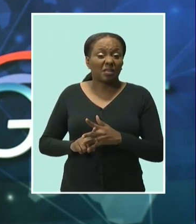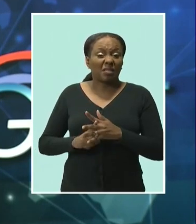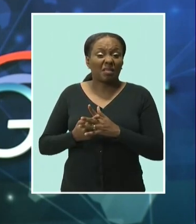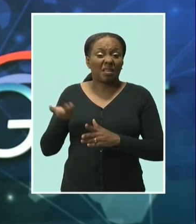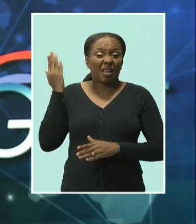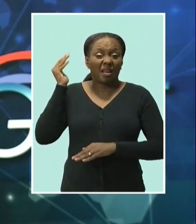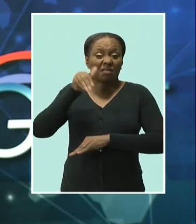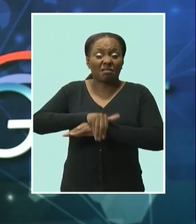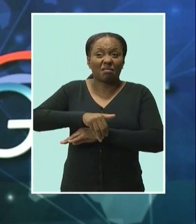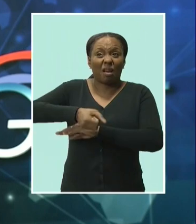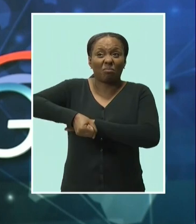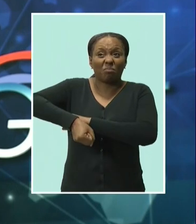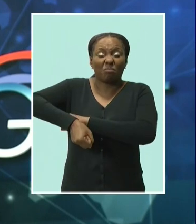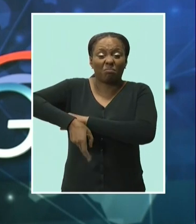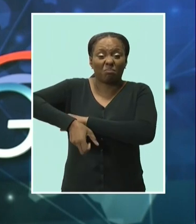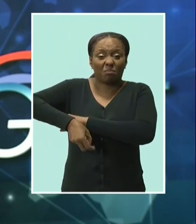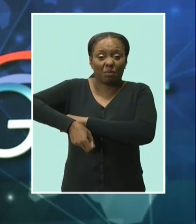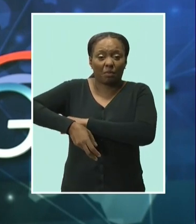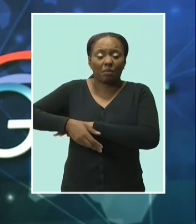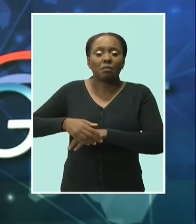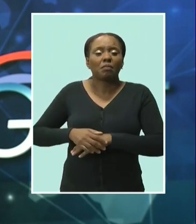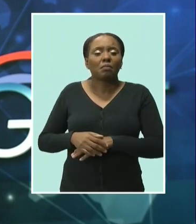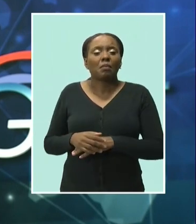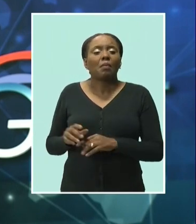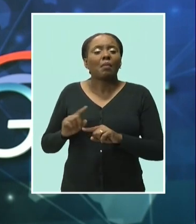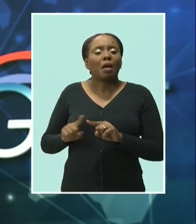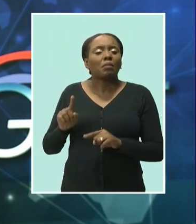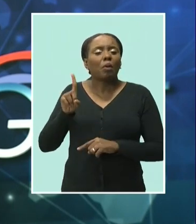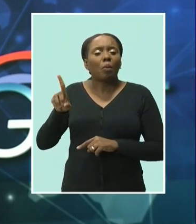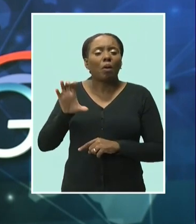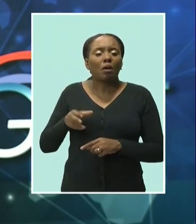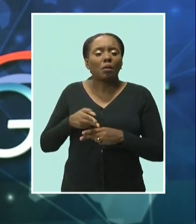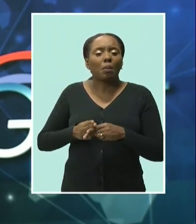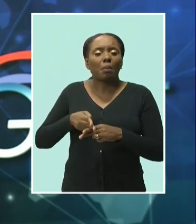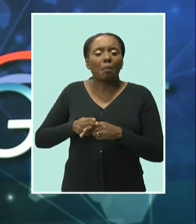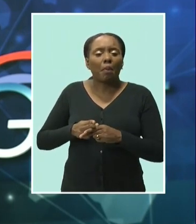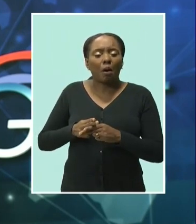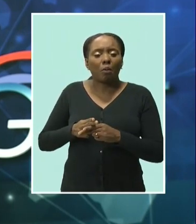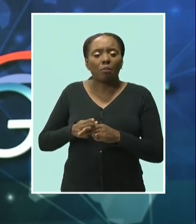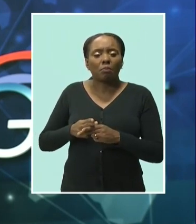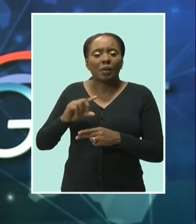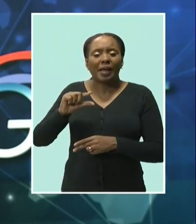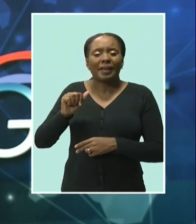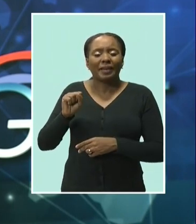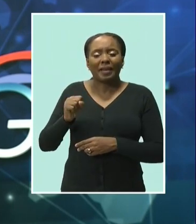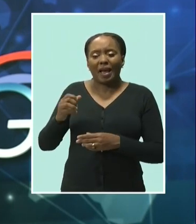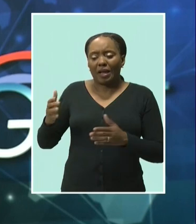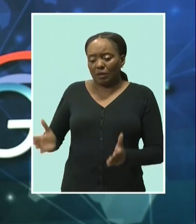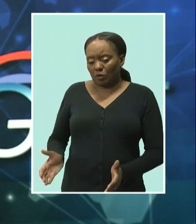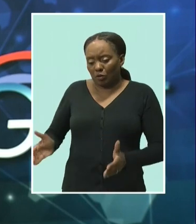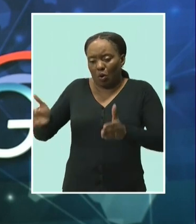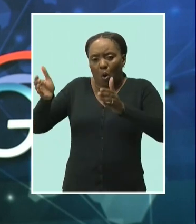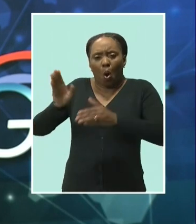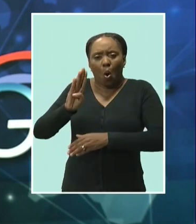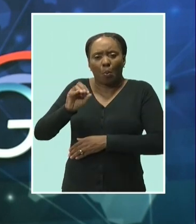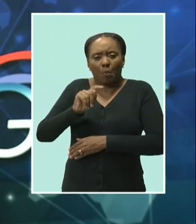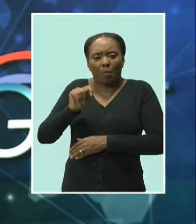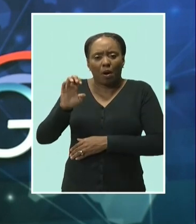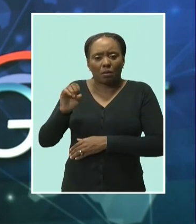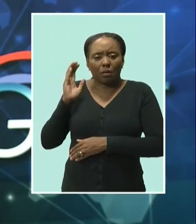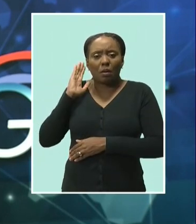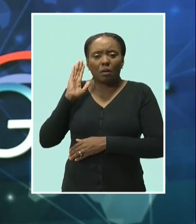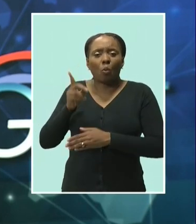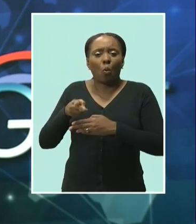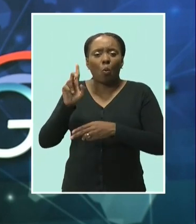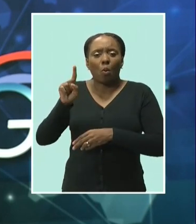changed effective midnight last night. According to the Ministry of Energy, Small Business and Entrepreneurship, the 100-pound cylinder